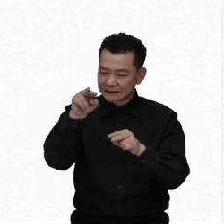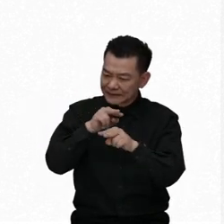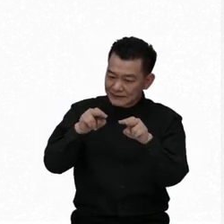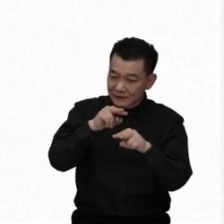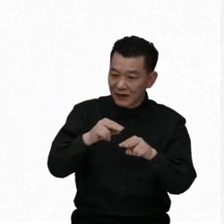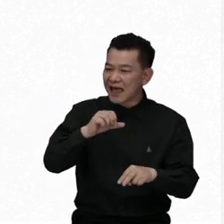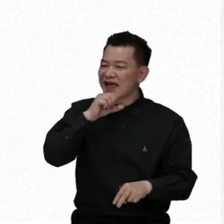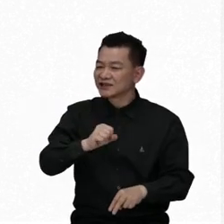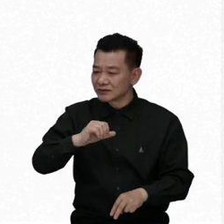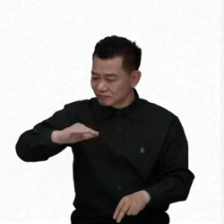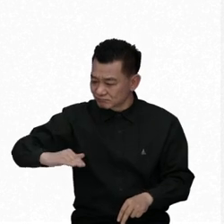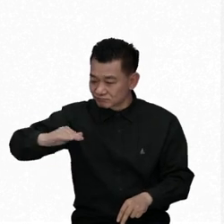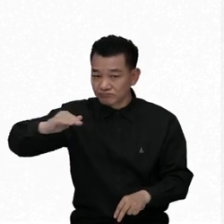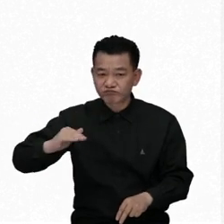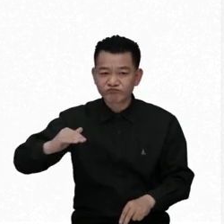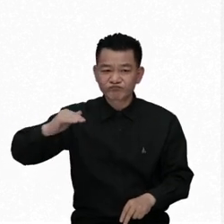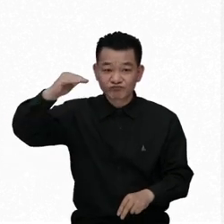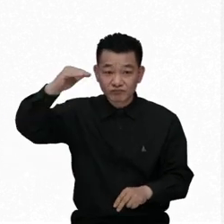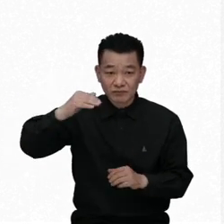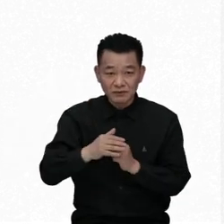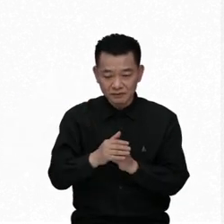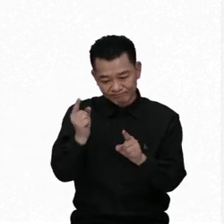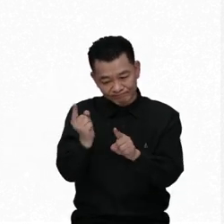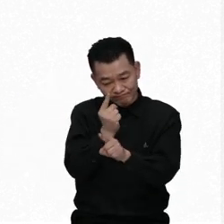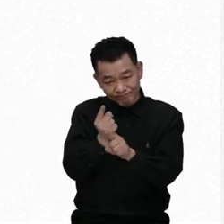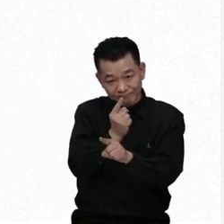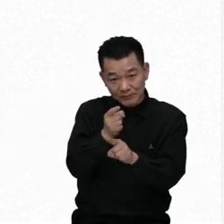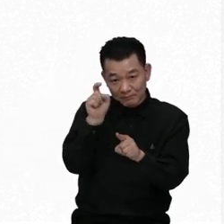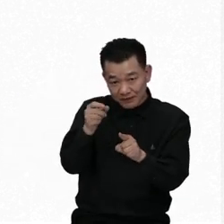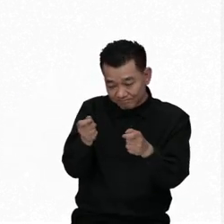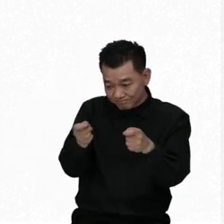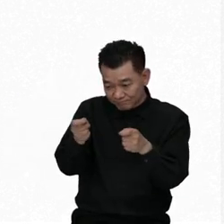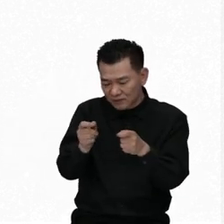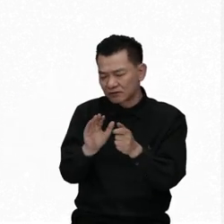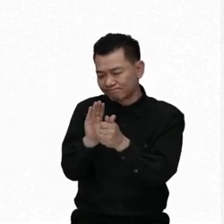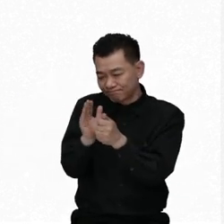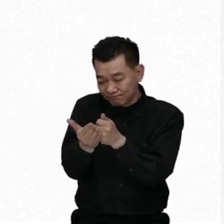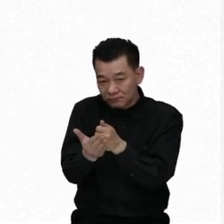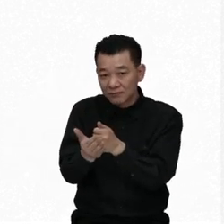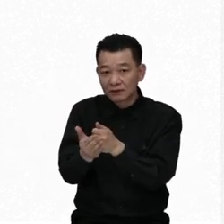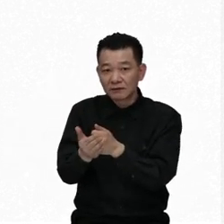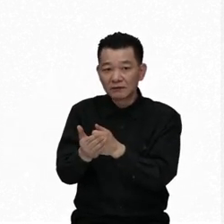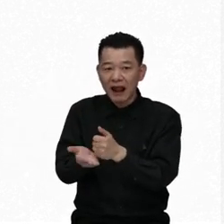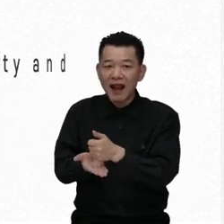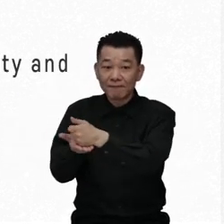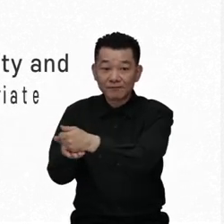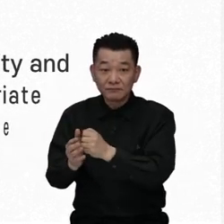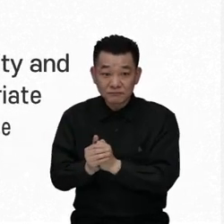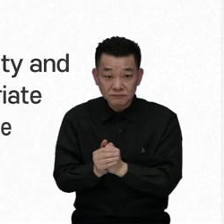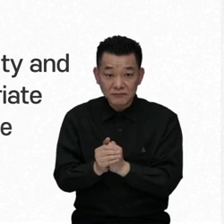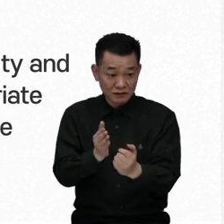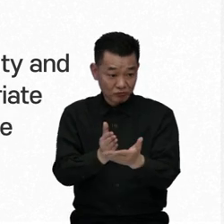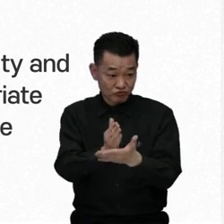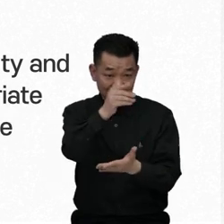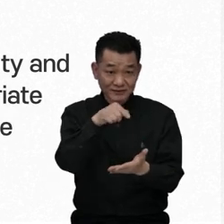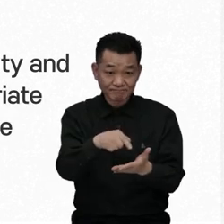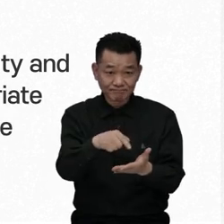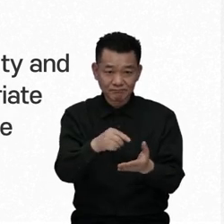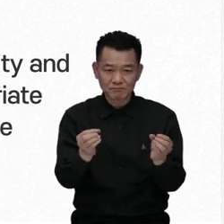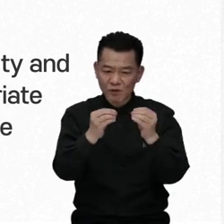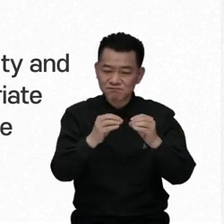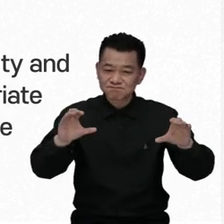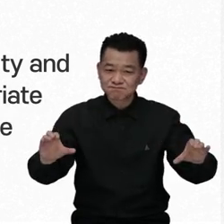accordance with their age and maturity on an equal basis with other children and to be provided with disability